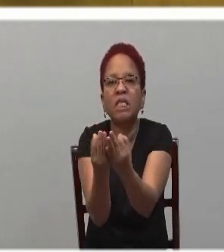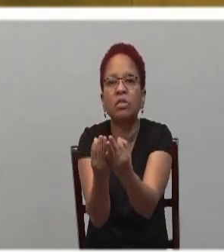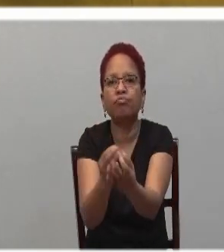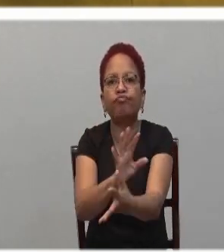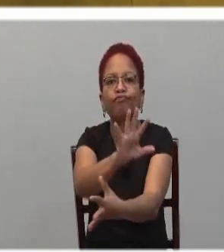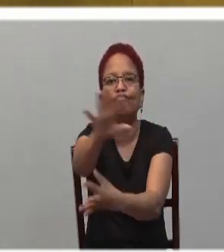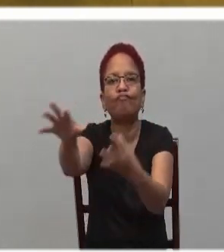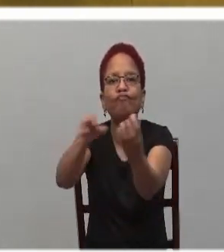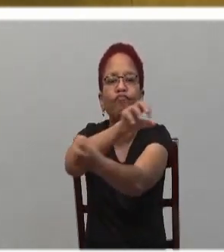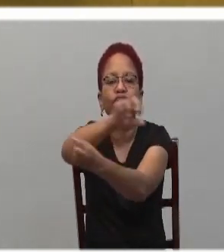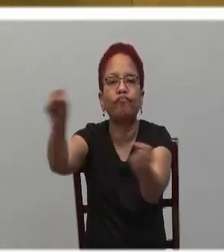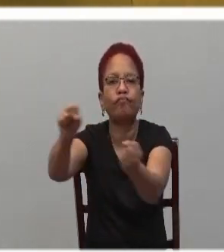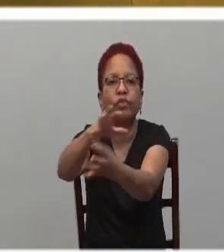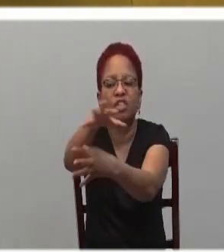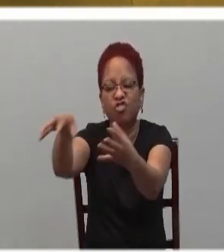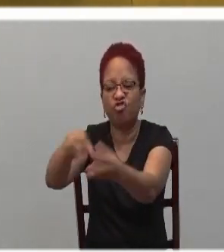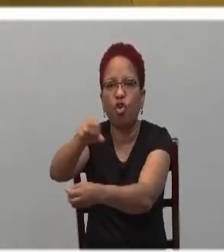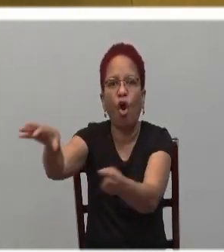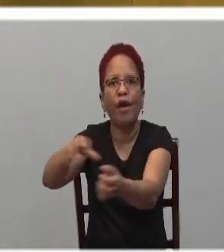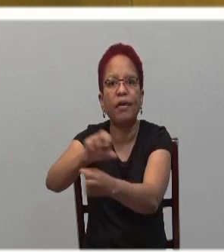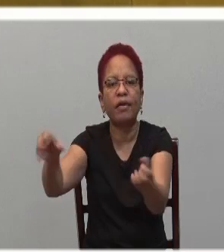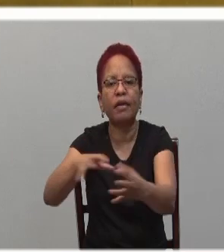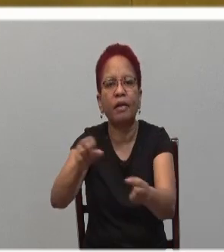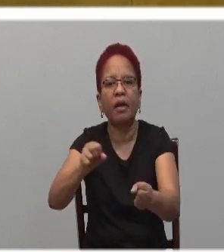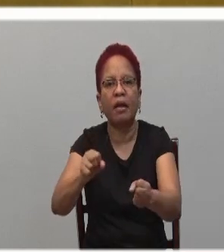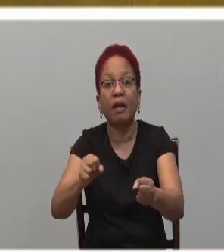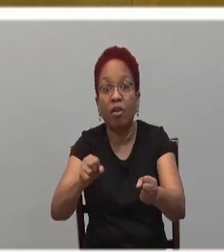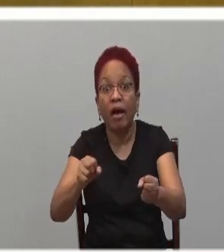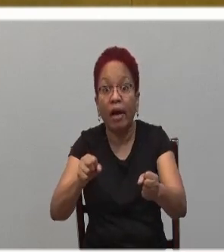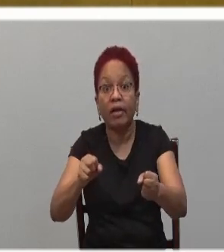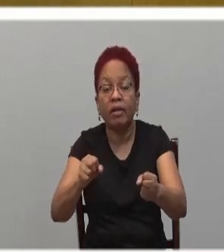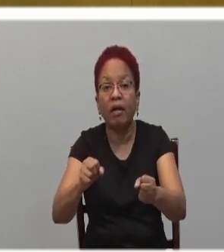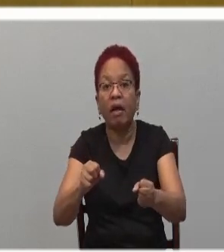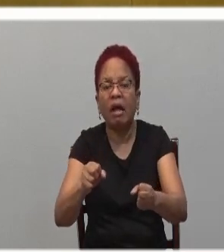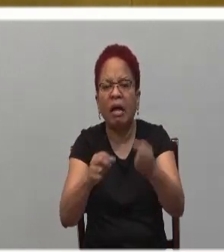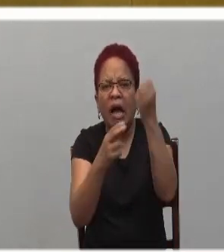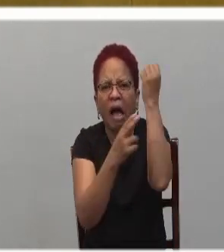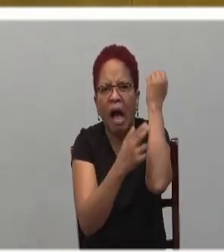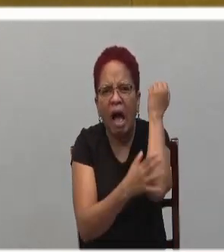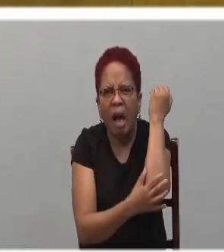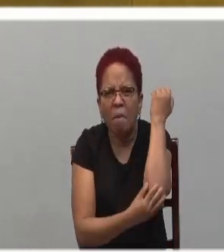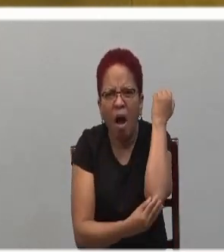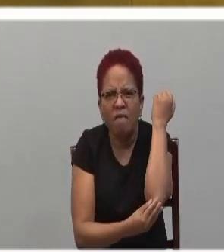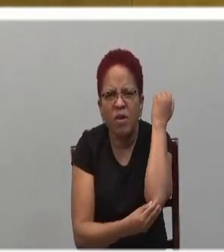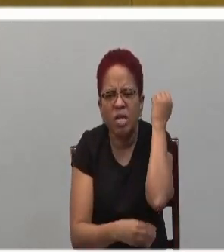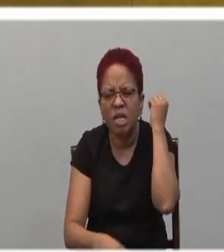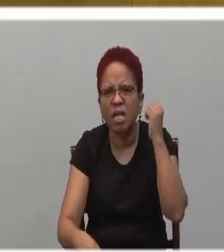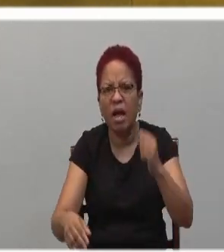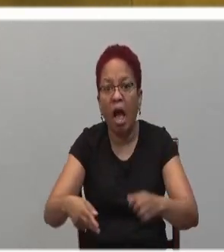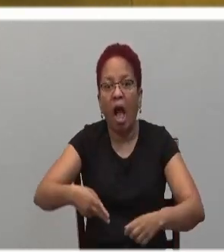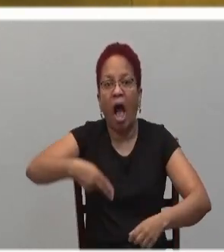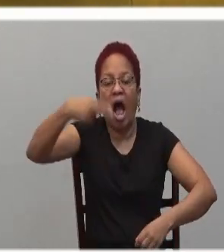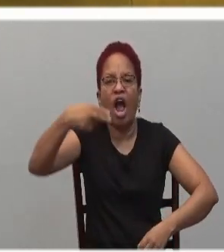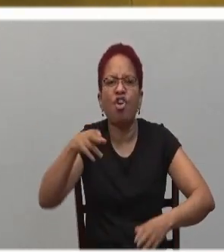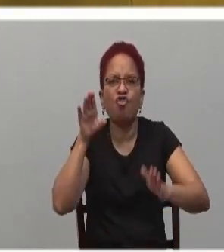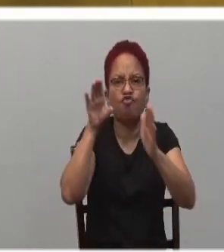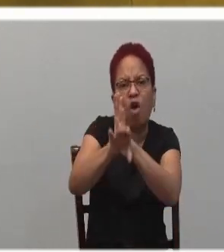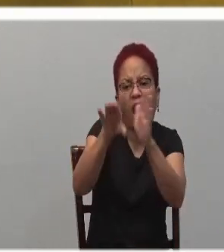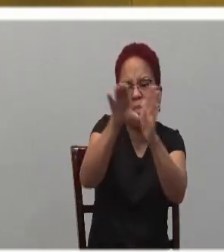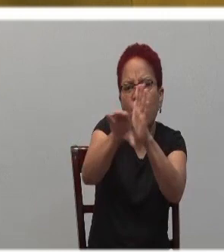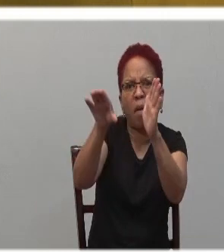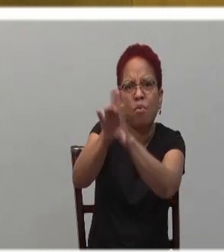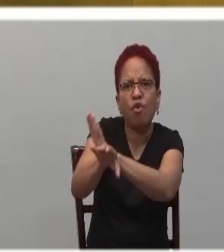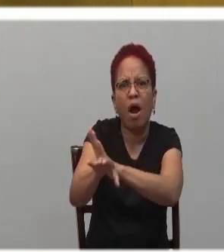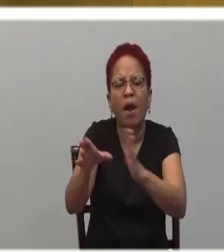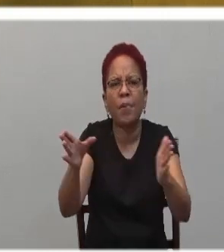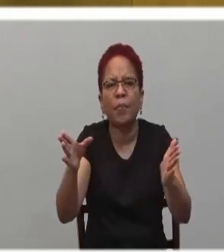We have been reaping neighborhoods plagued by poverty and high crime rate or neighborhoods that have become